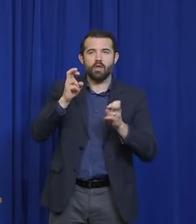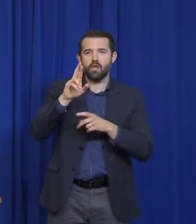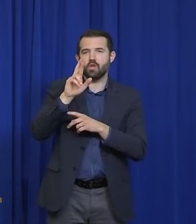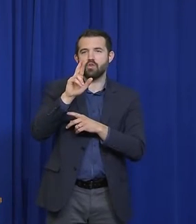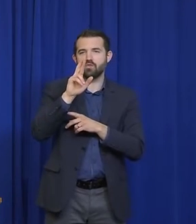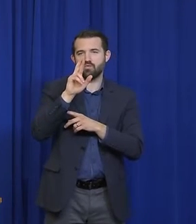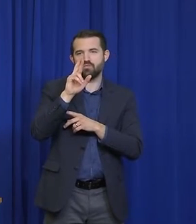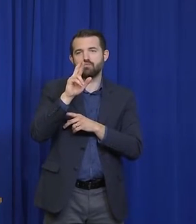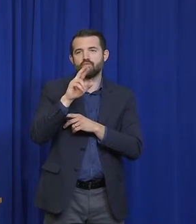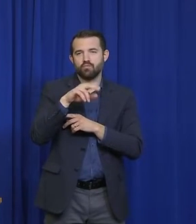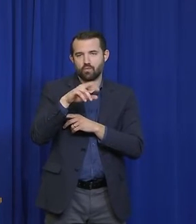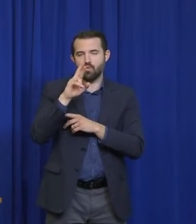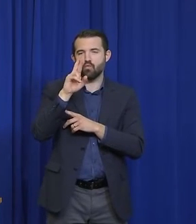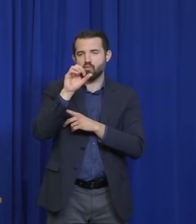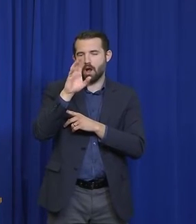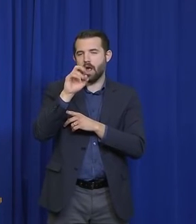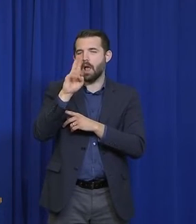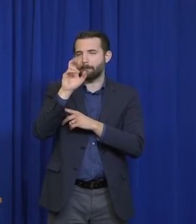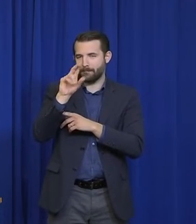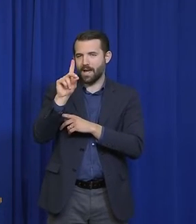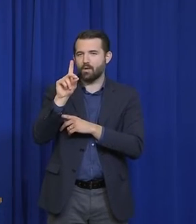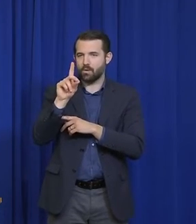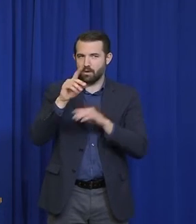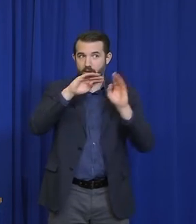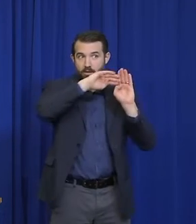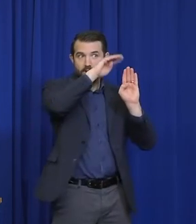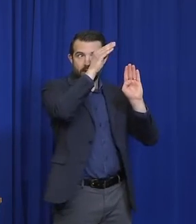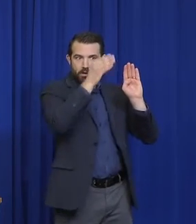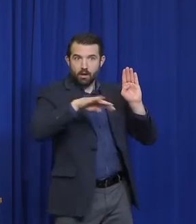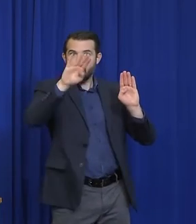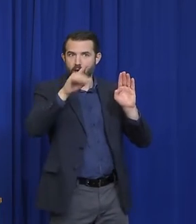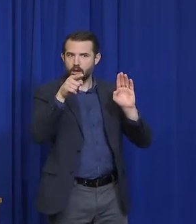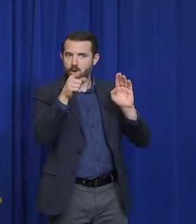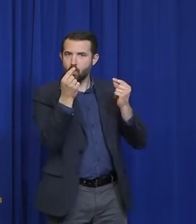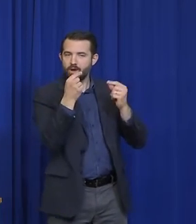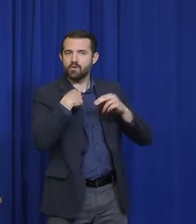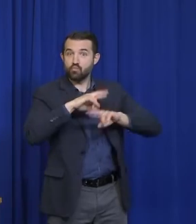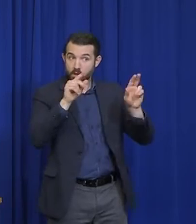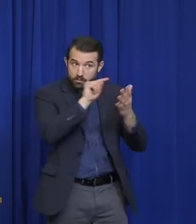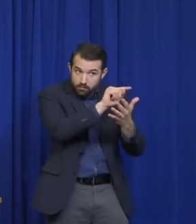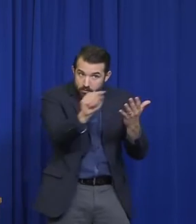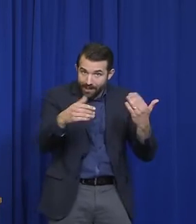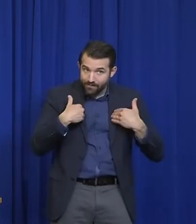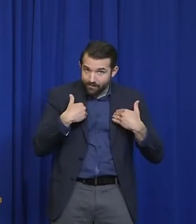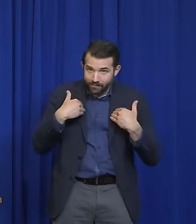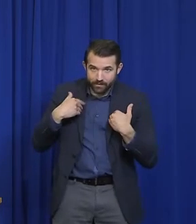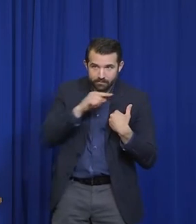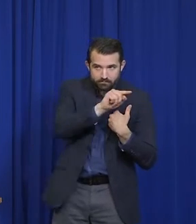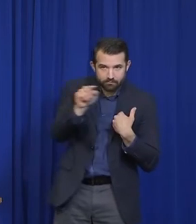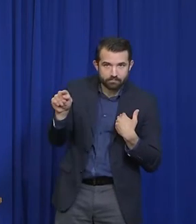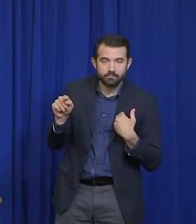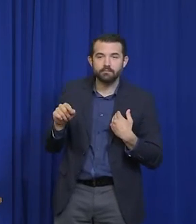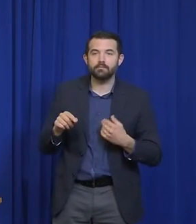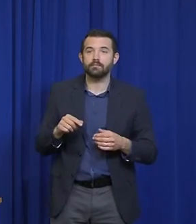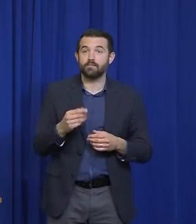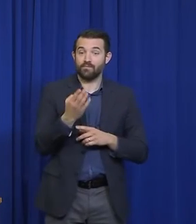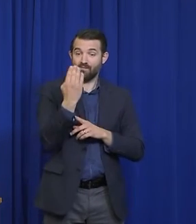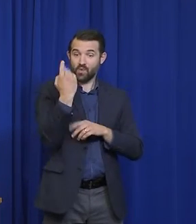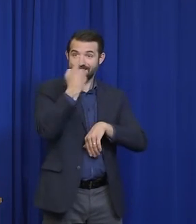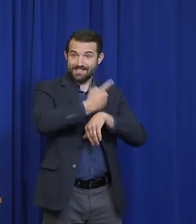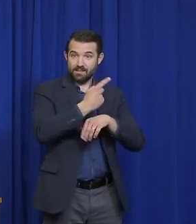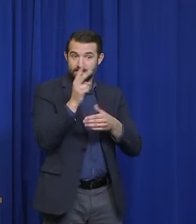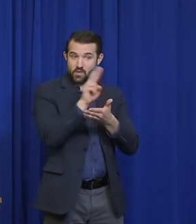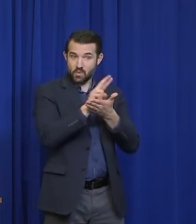a rebound in the number of cases. That would be a successive increase over a 14-day period